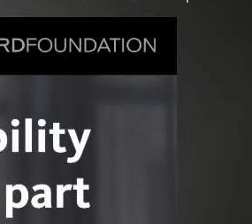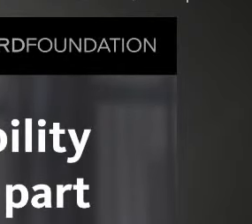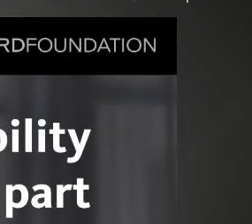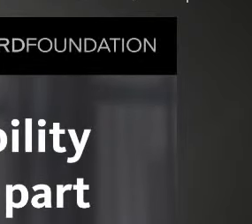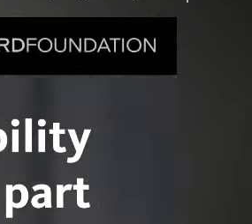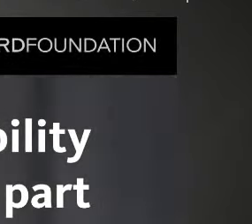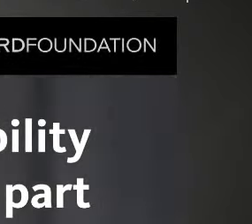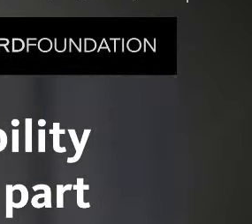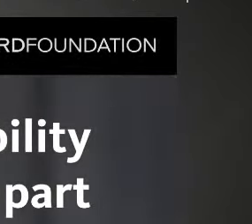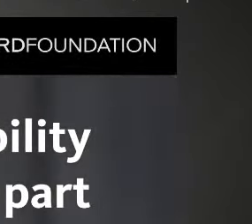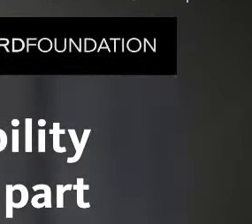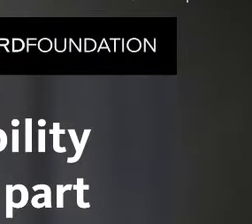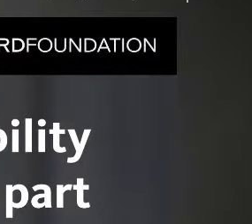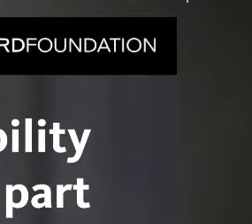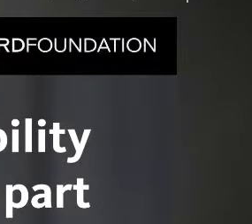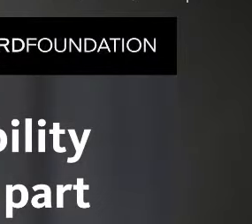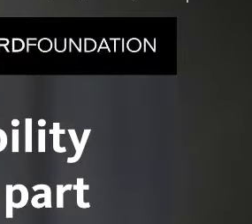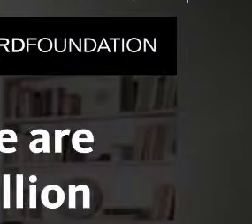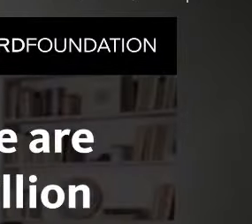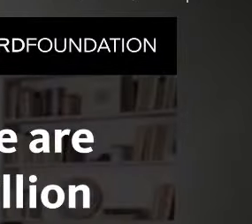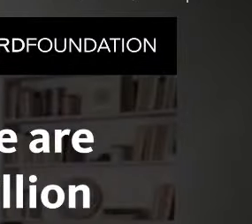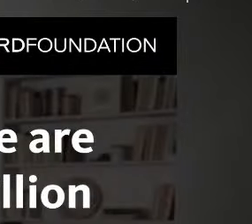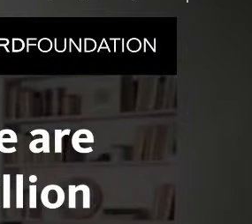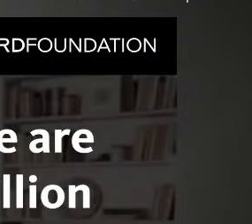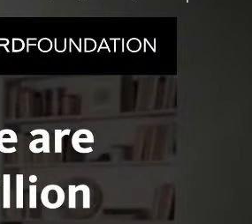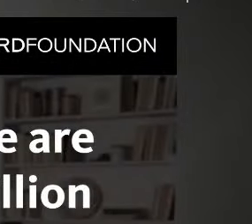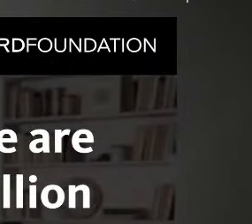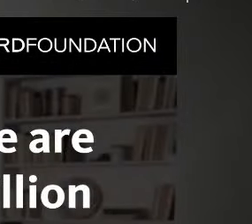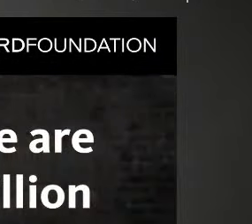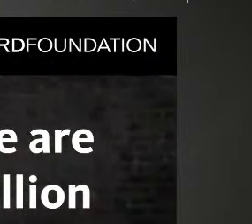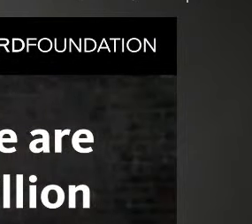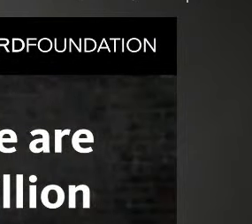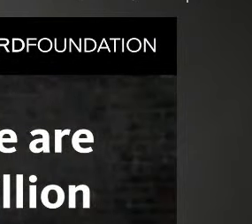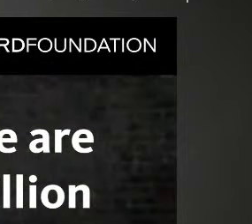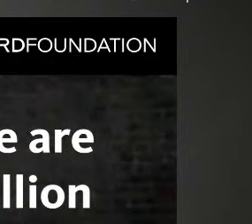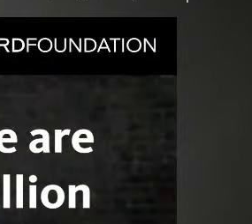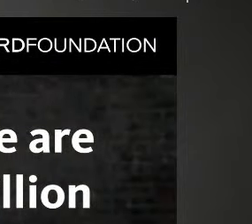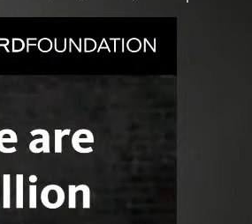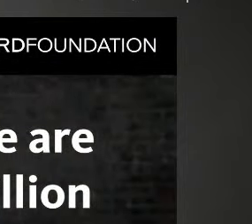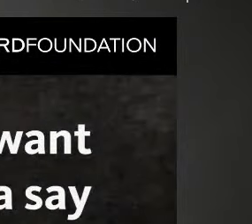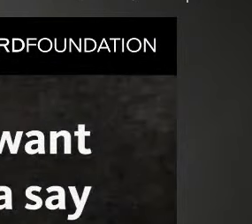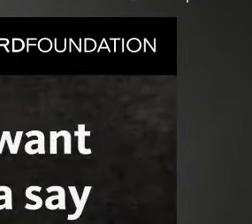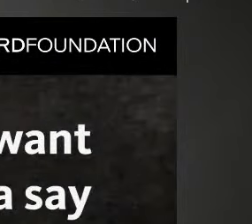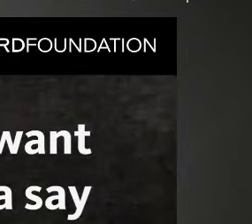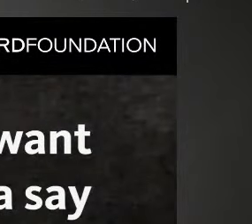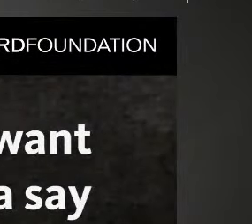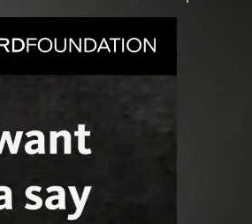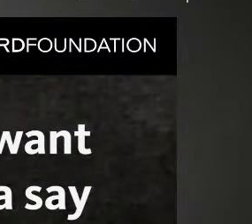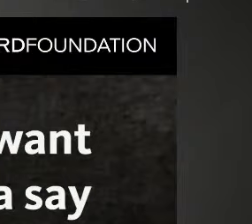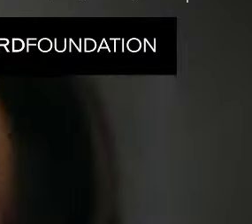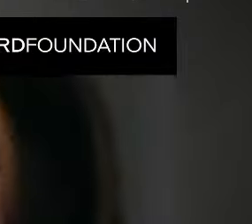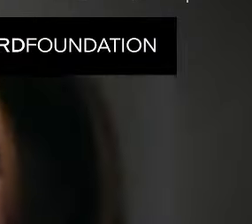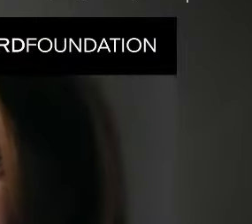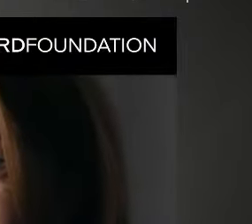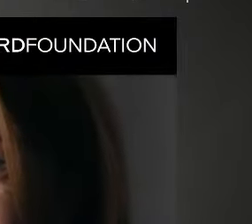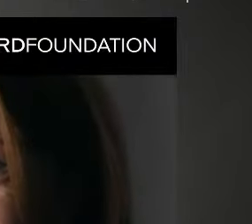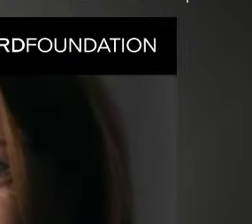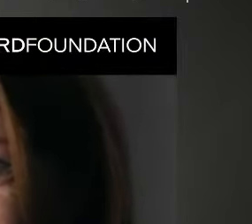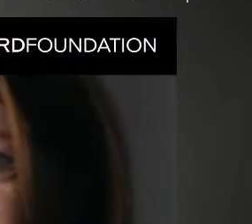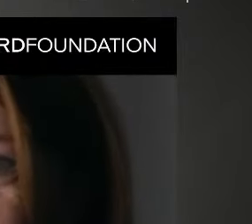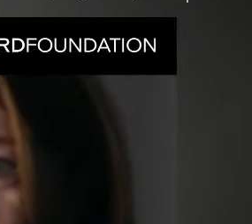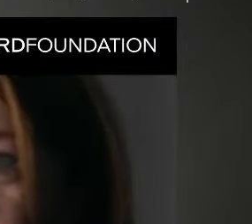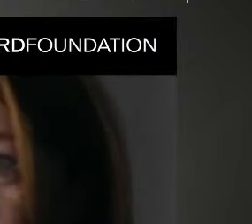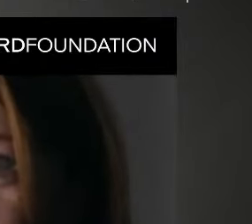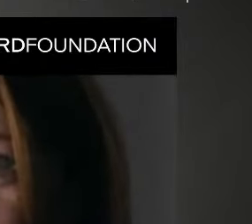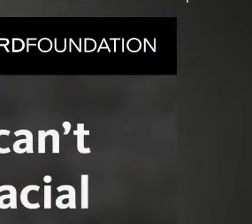Disability is a part of human diversity. There are one billion individuals in this world with disabilities. We want to have a say in everything